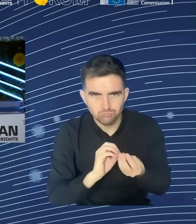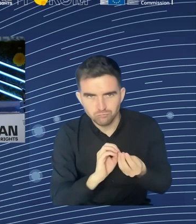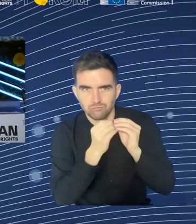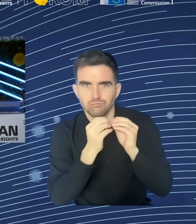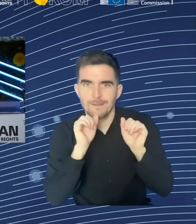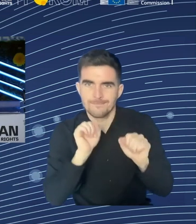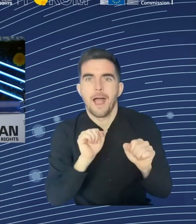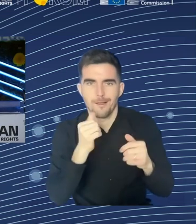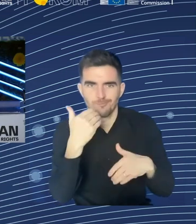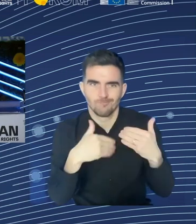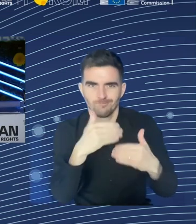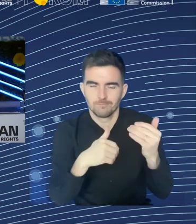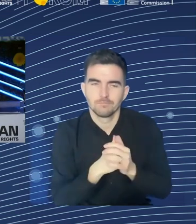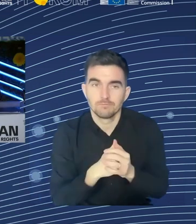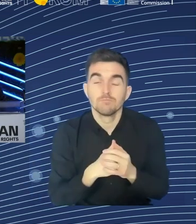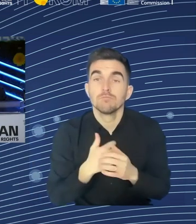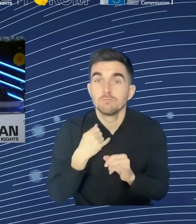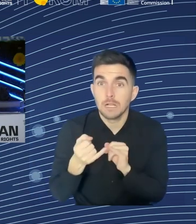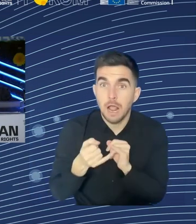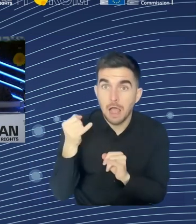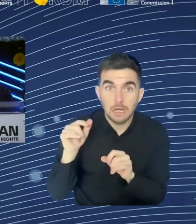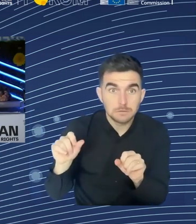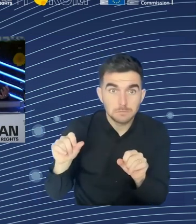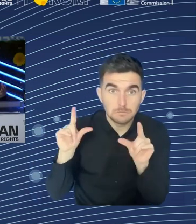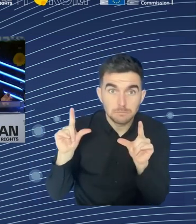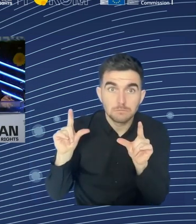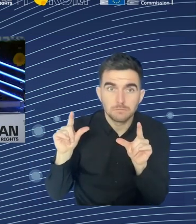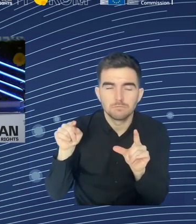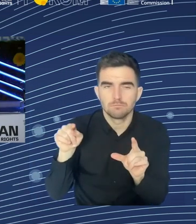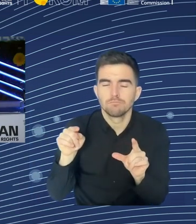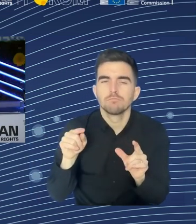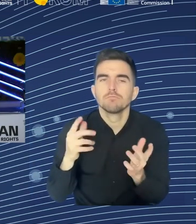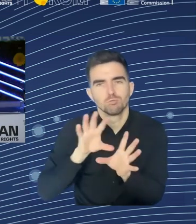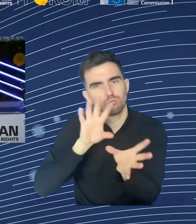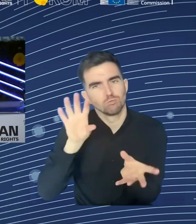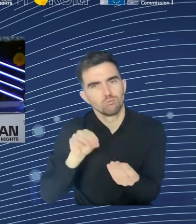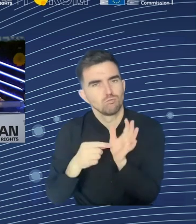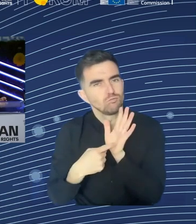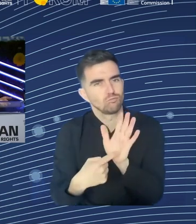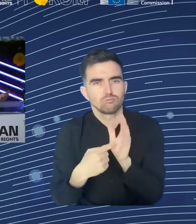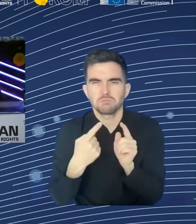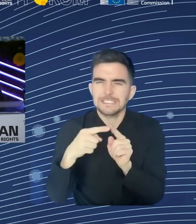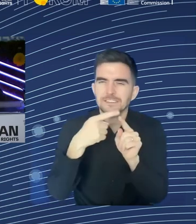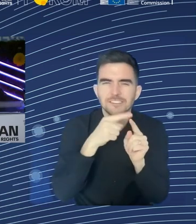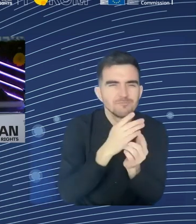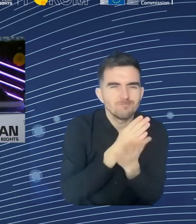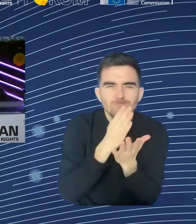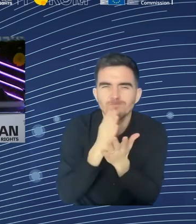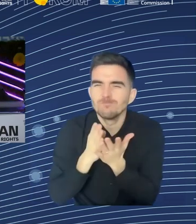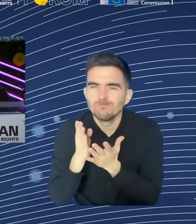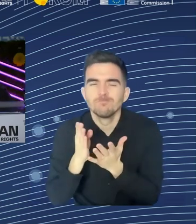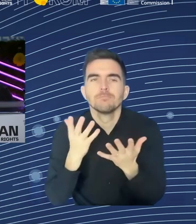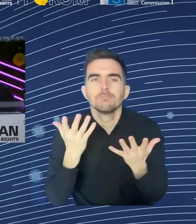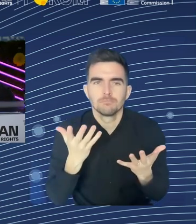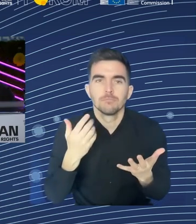in some cases. But anyway, maybe the last thing that I just mentioned without going much into detail, you see some EU